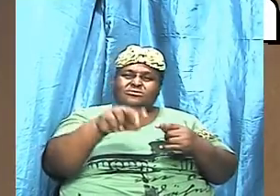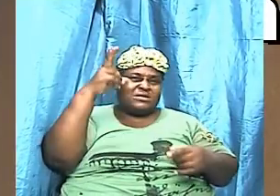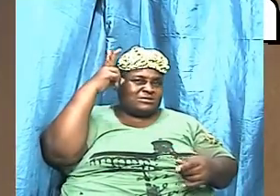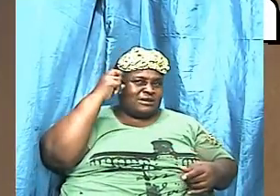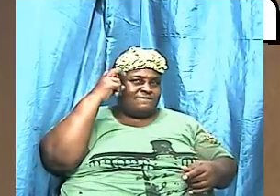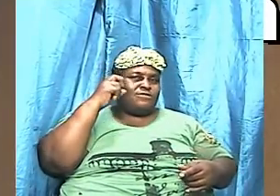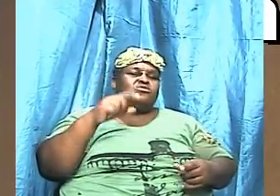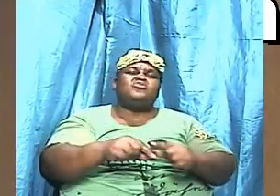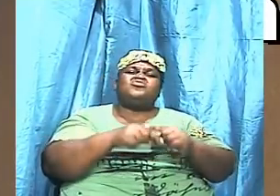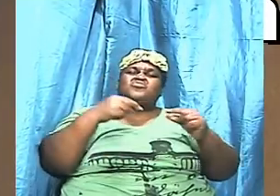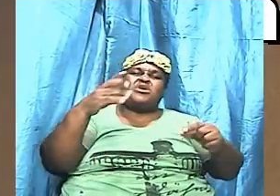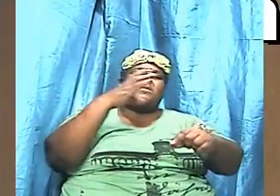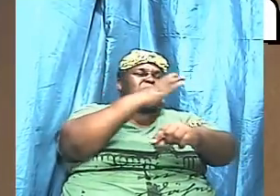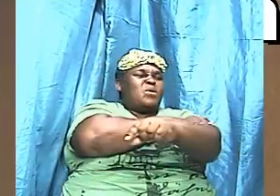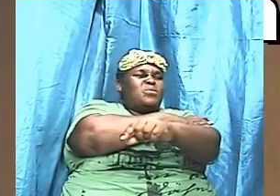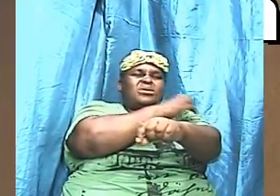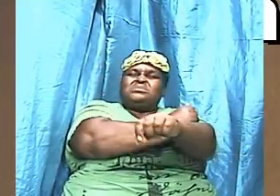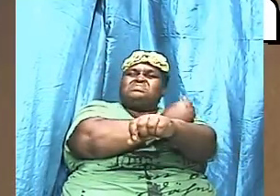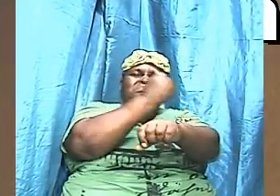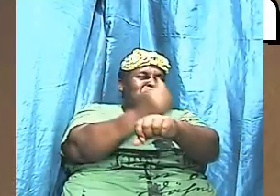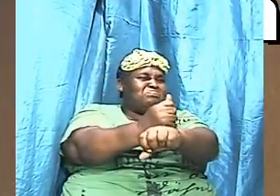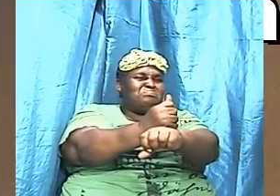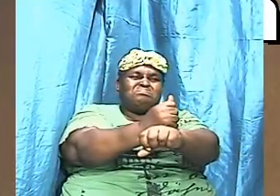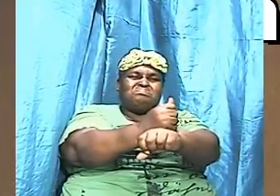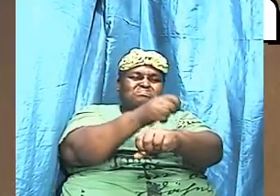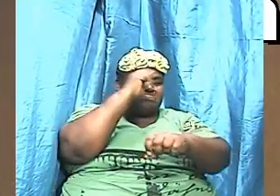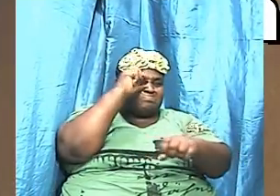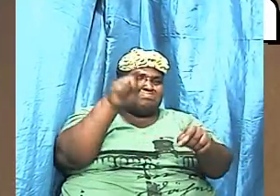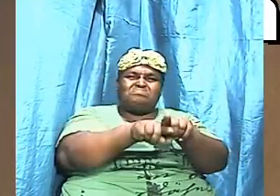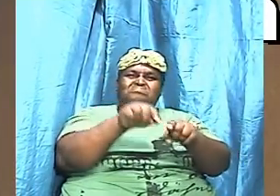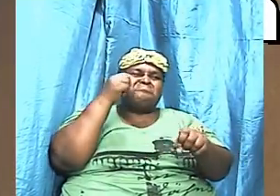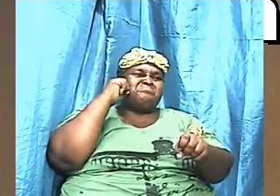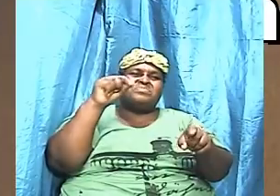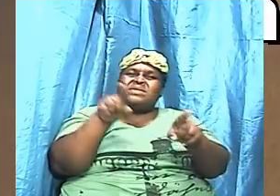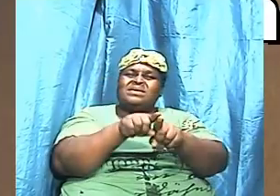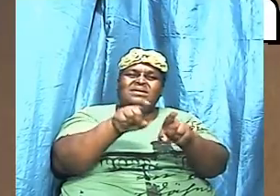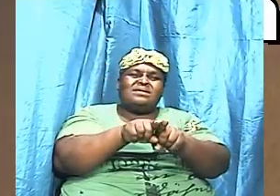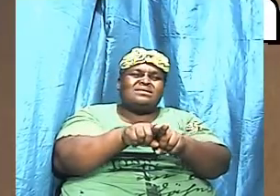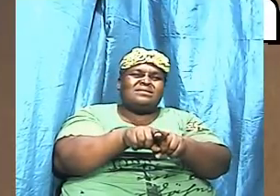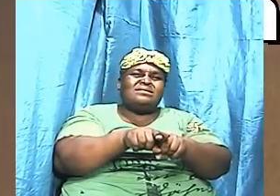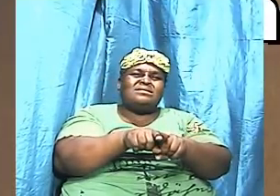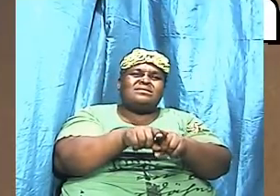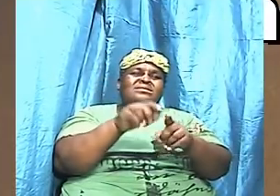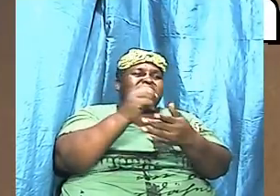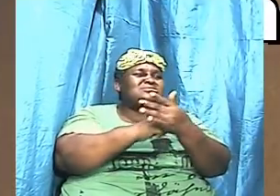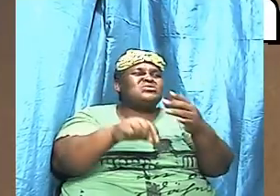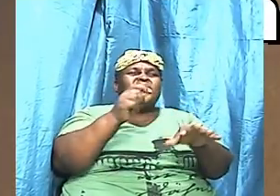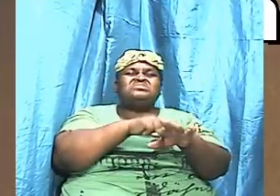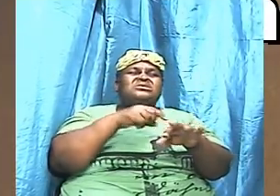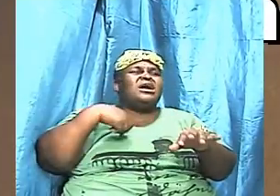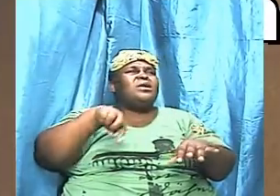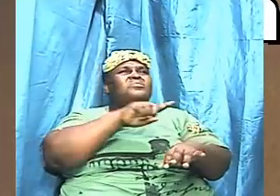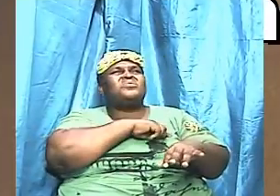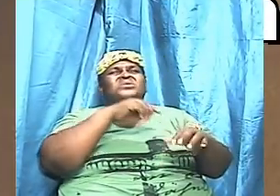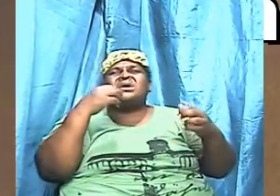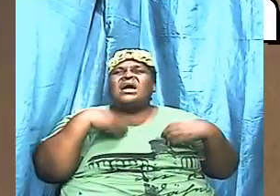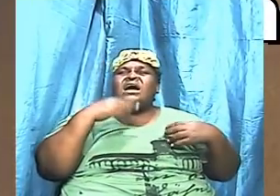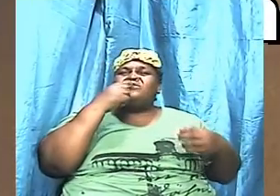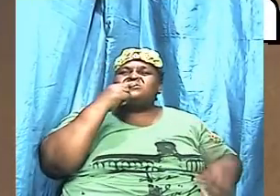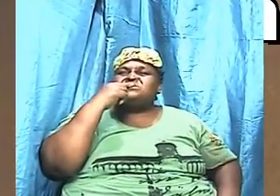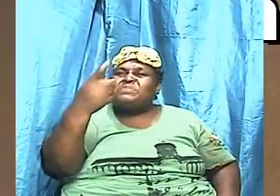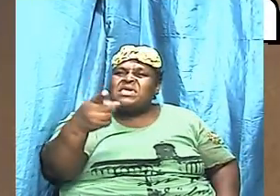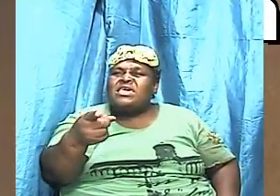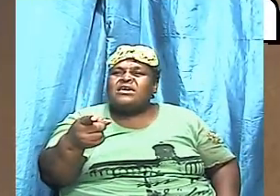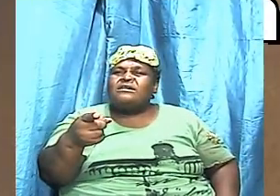great power and authority brothers and sisters sometimes we have to speak the word it must be dwelling in